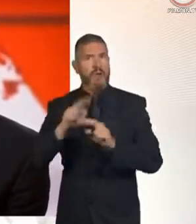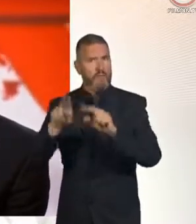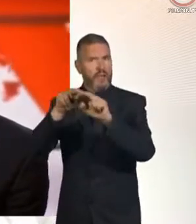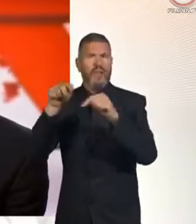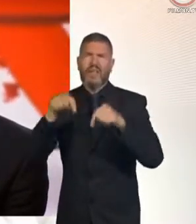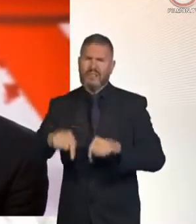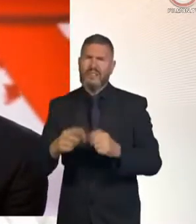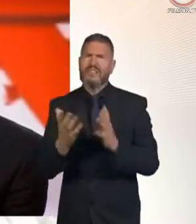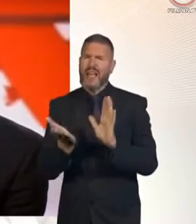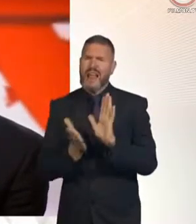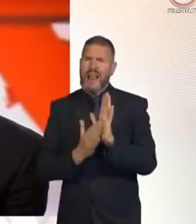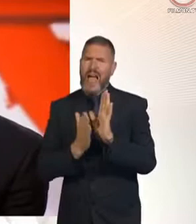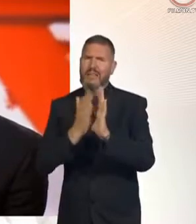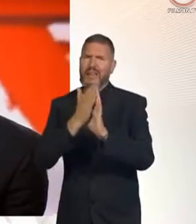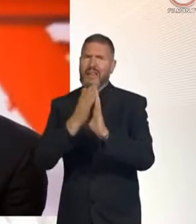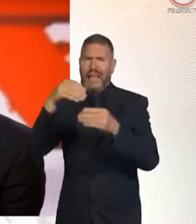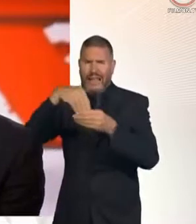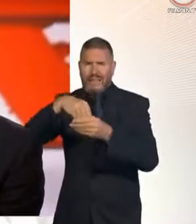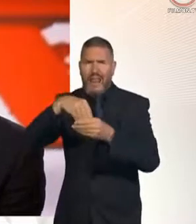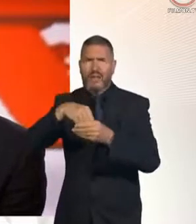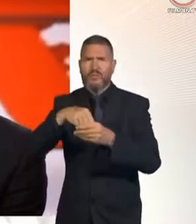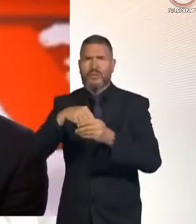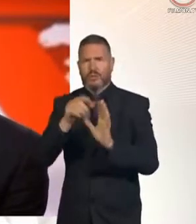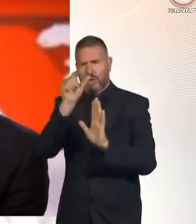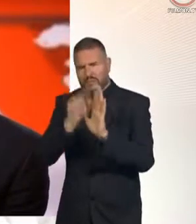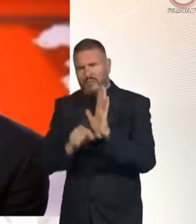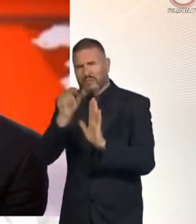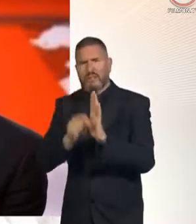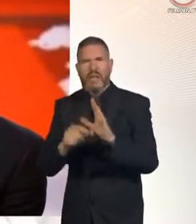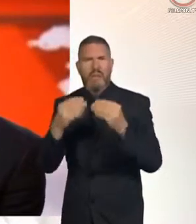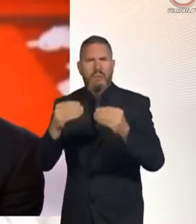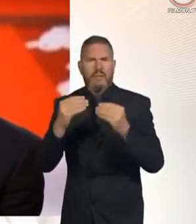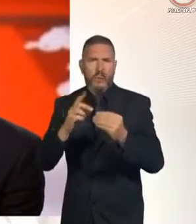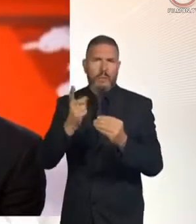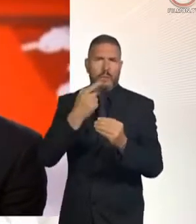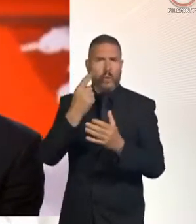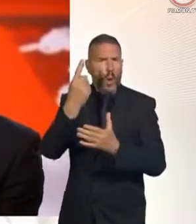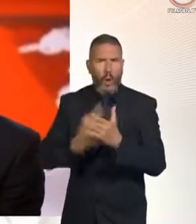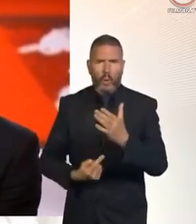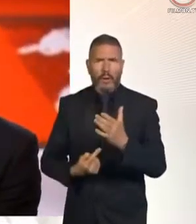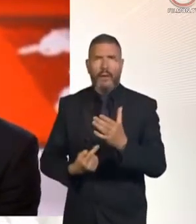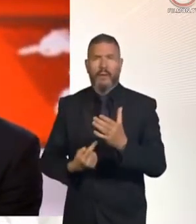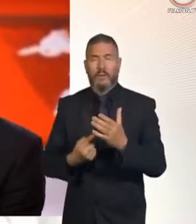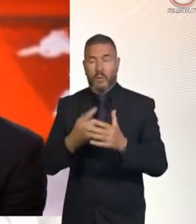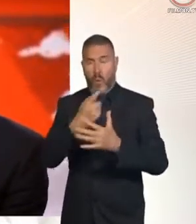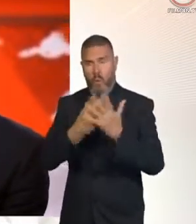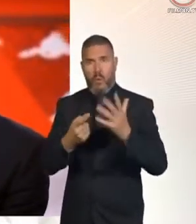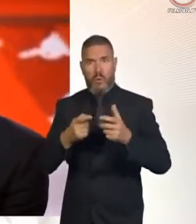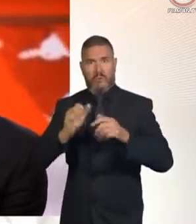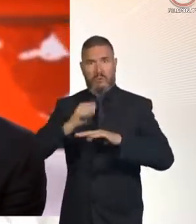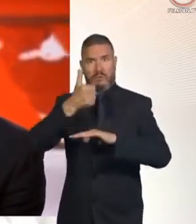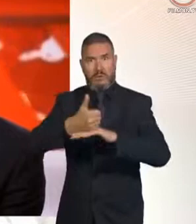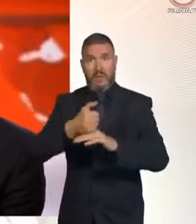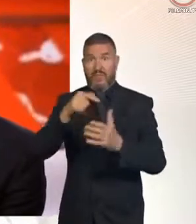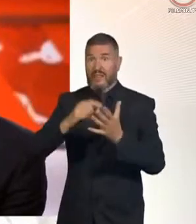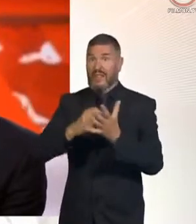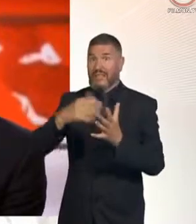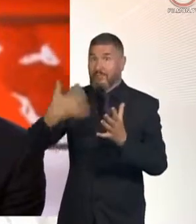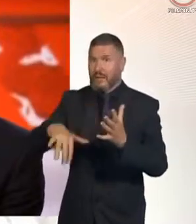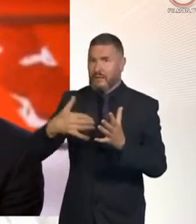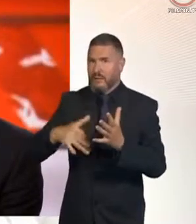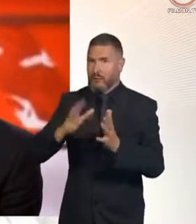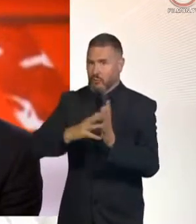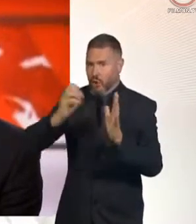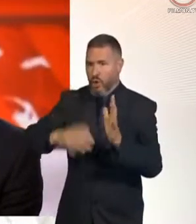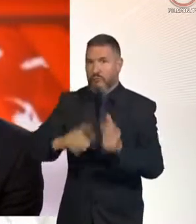stuff. These cladding installations are not just bits of plastic or metal on the side of a building. There's a whole system around them that's expensive to remove and